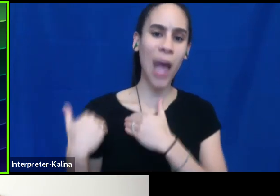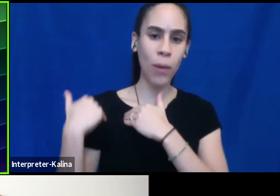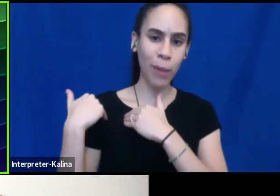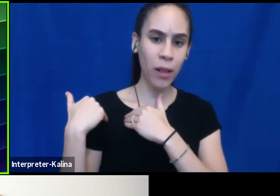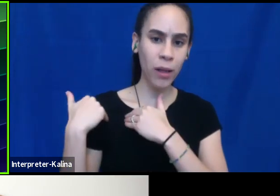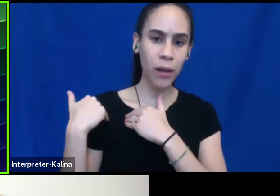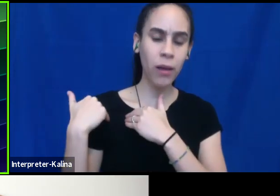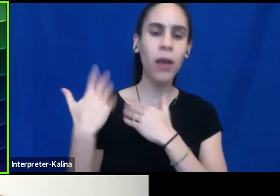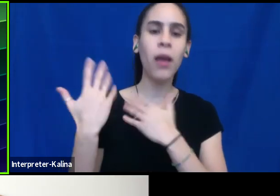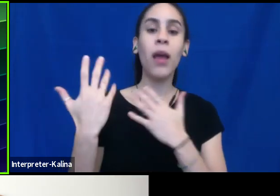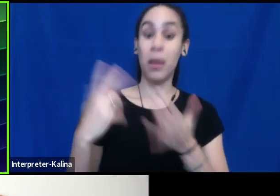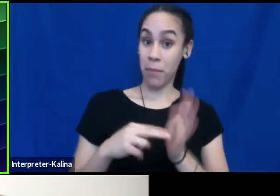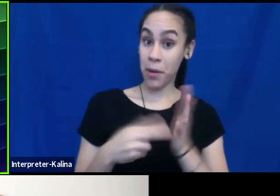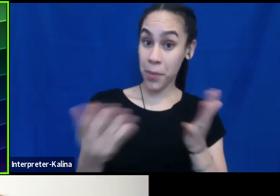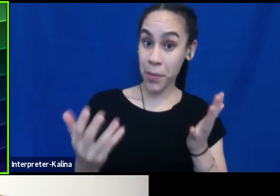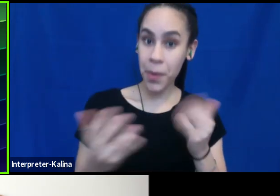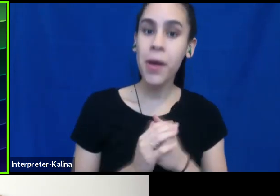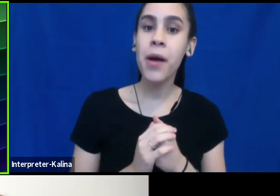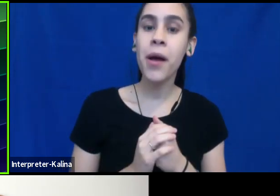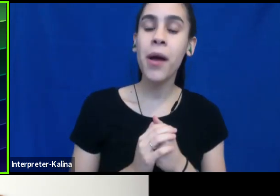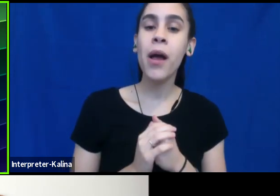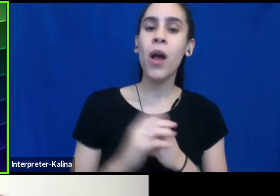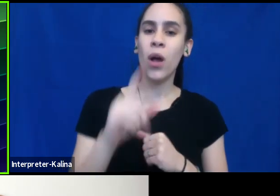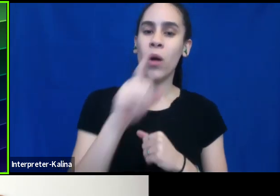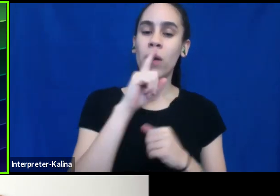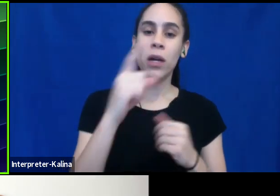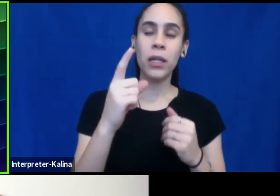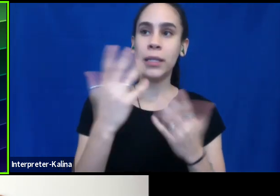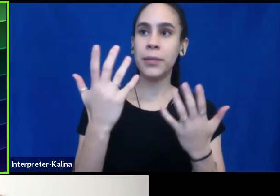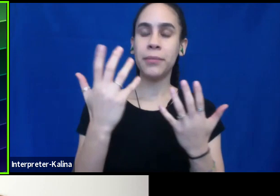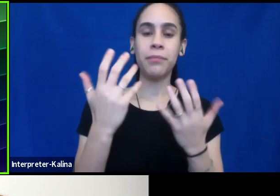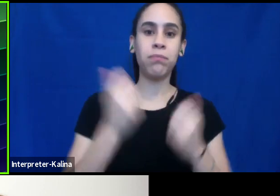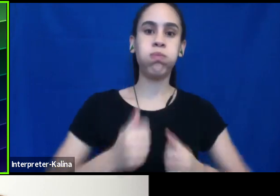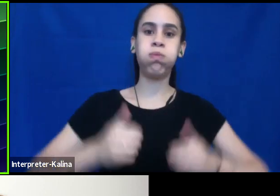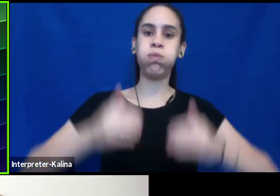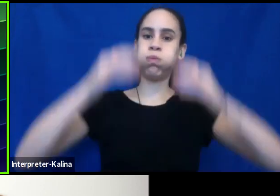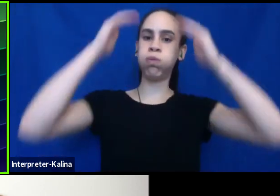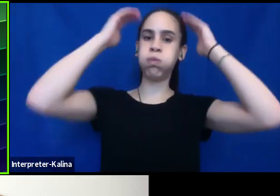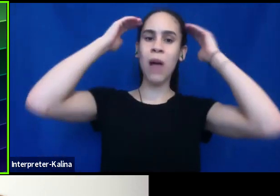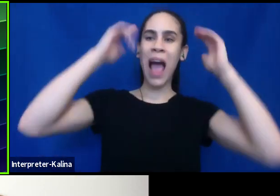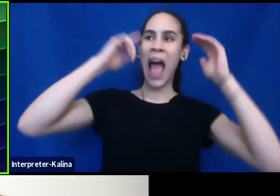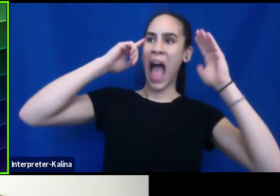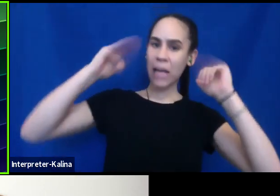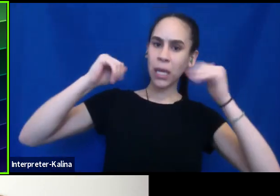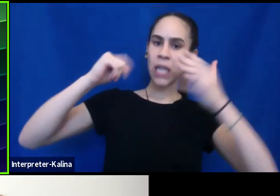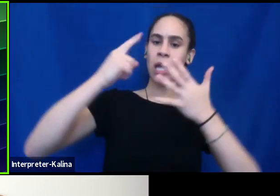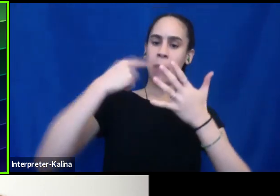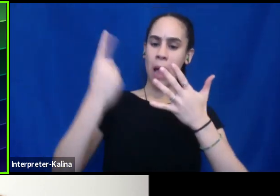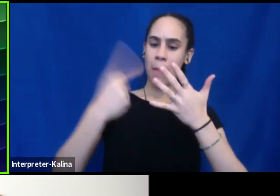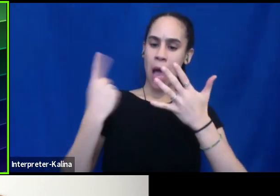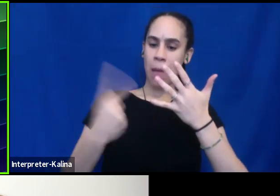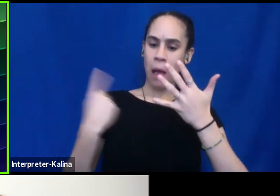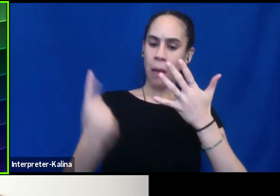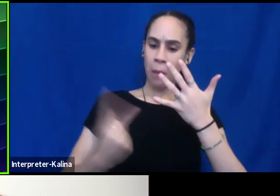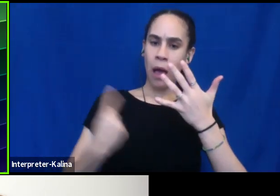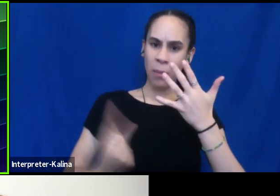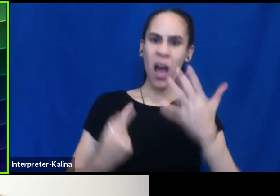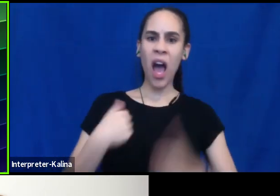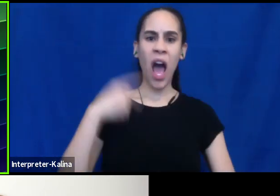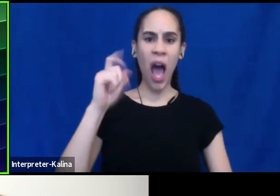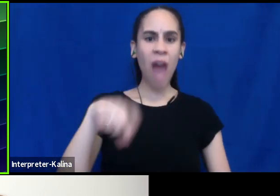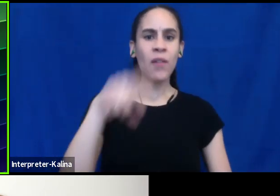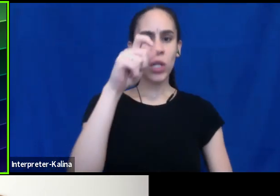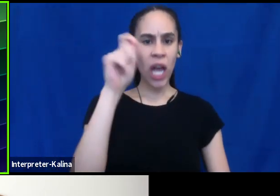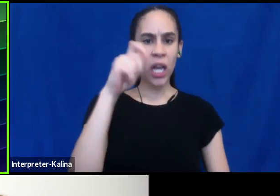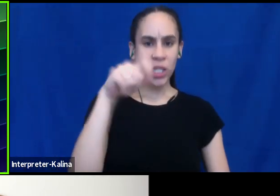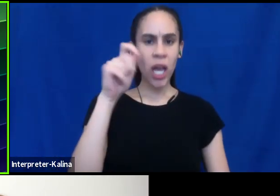what I mean by that was they had really overwhelming expectations and lists that, you know, you kind of have to check all these things